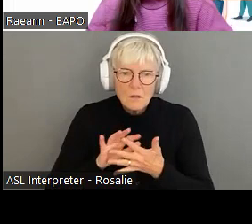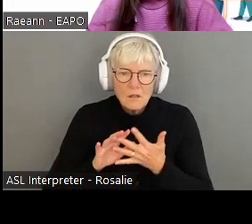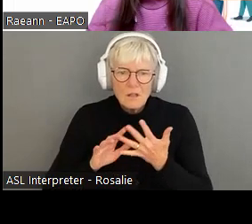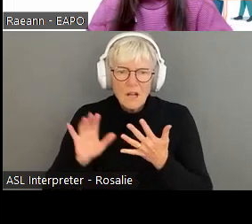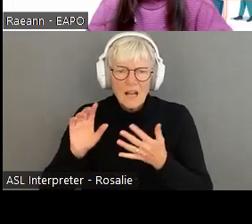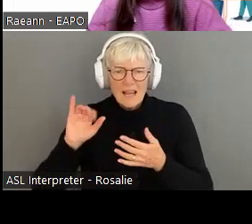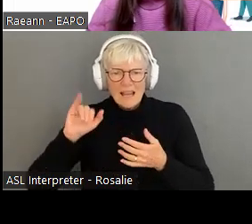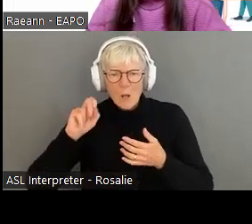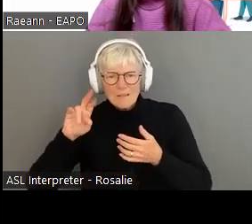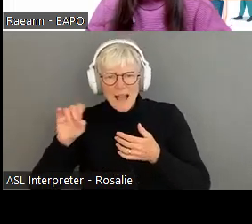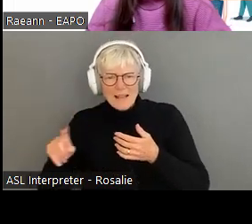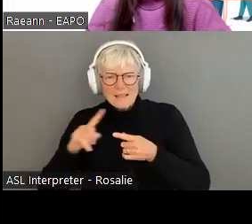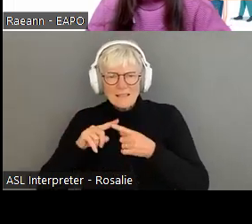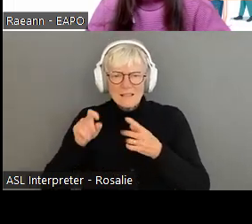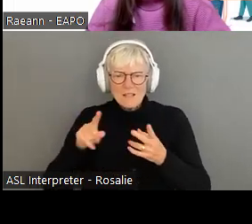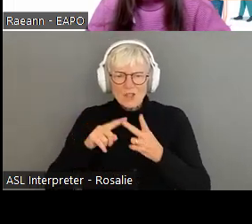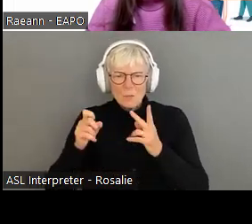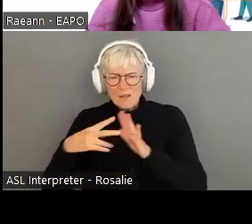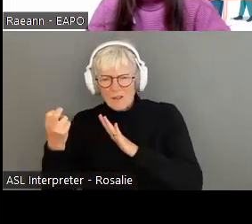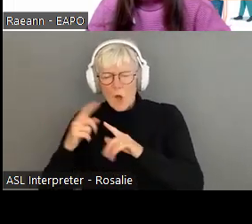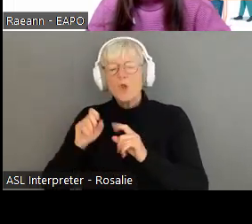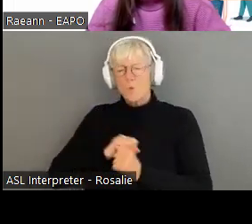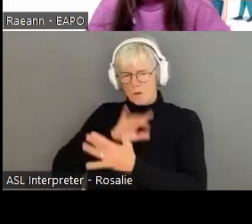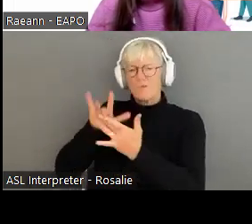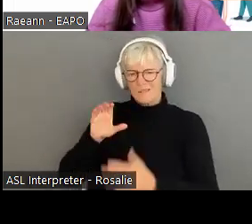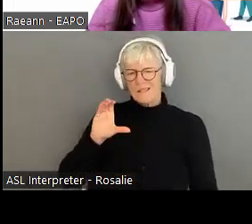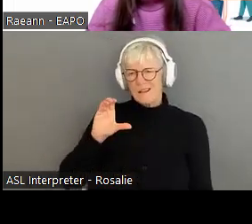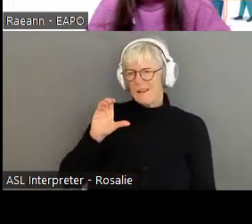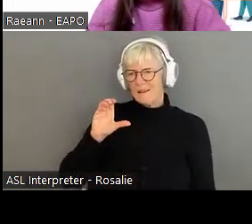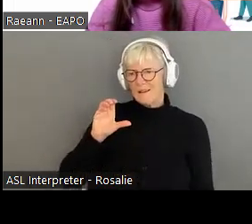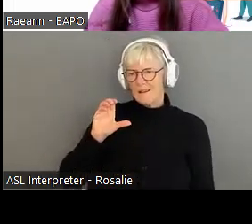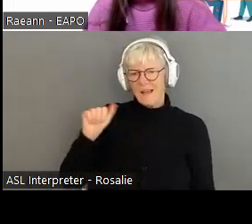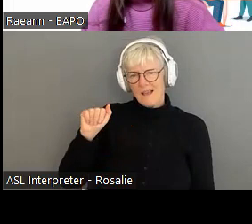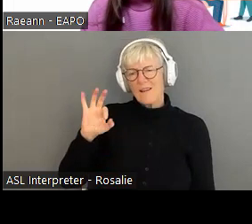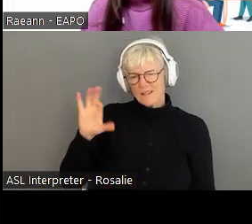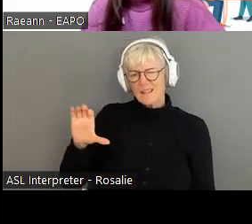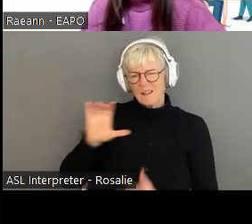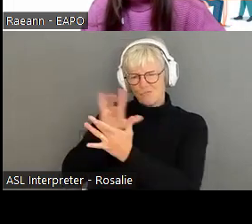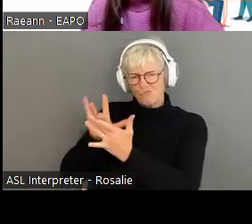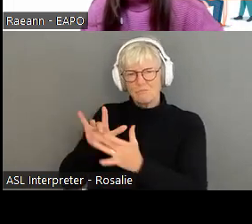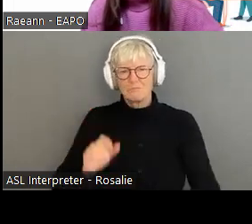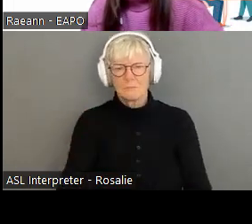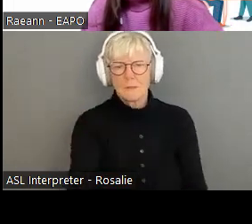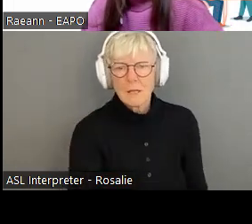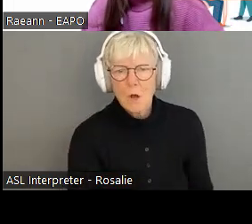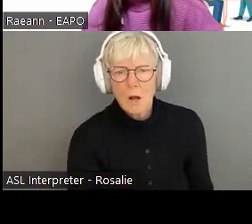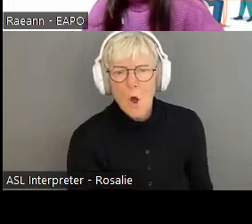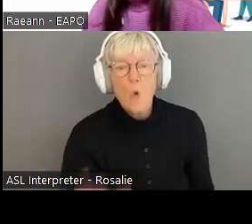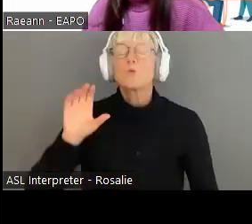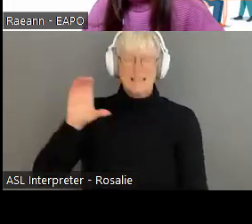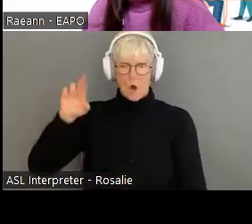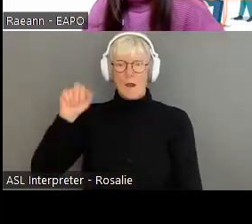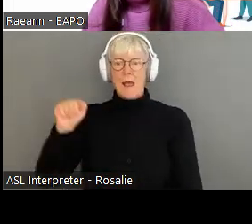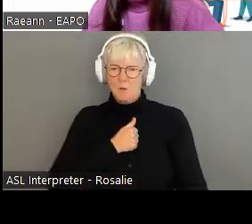that their division as opposed to anti-fraud center. Okay. Yeah. Thank you. So if there's no more questions, um,